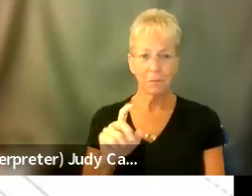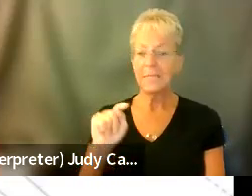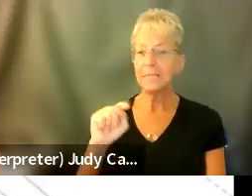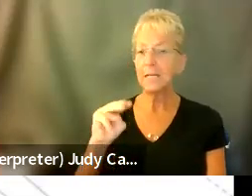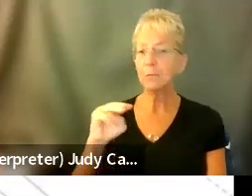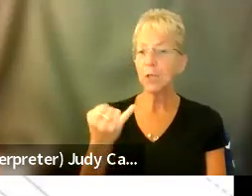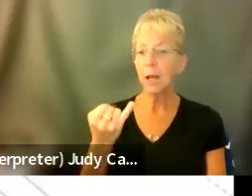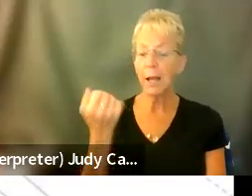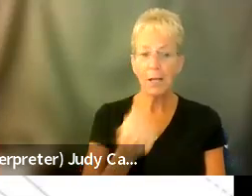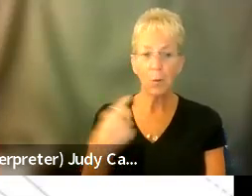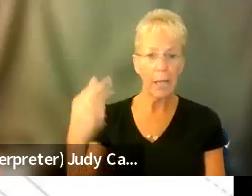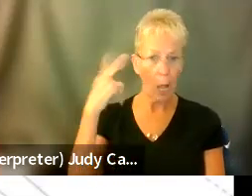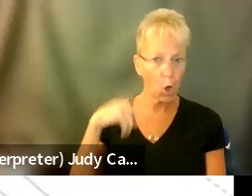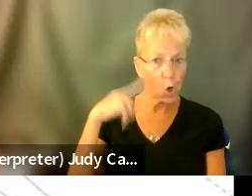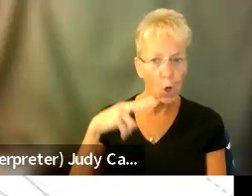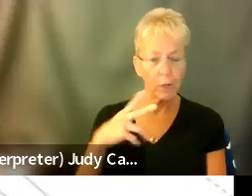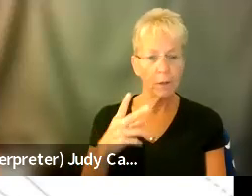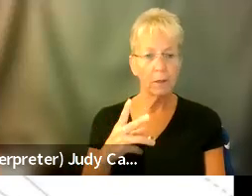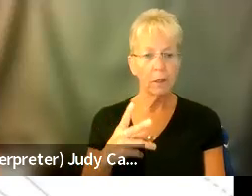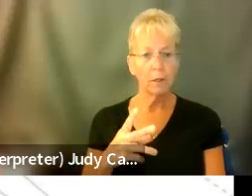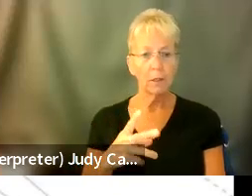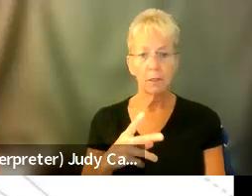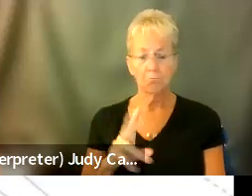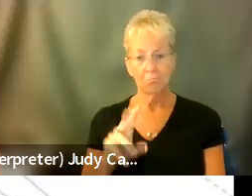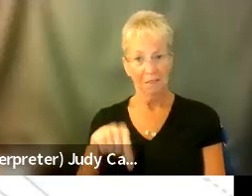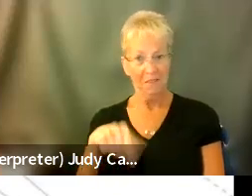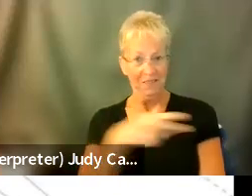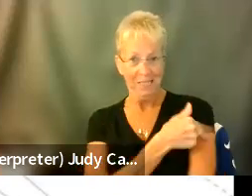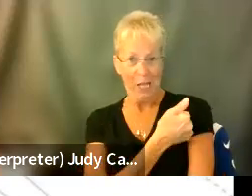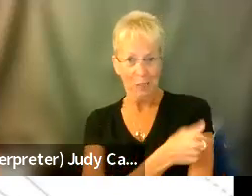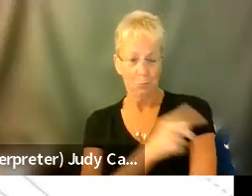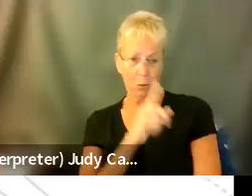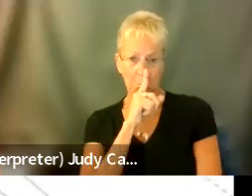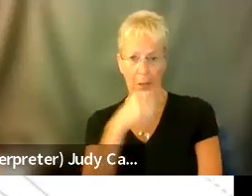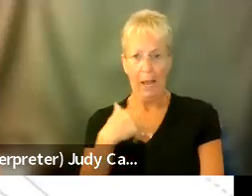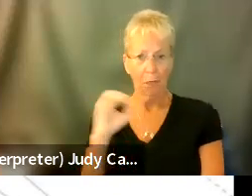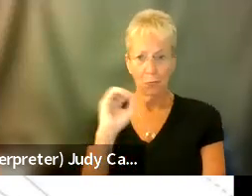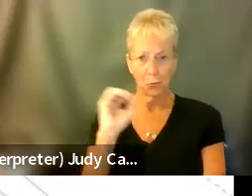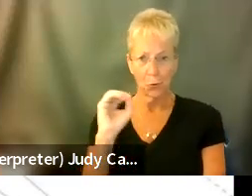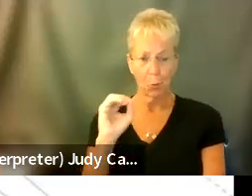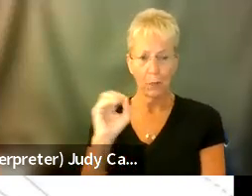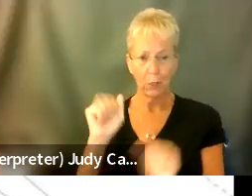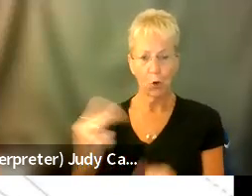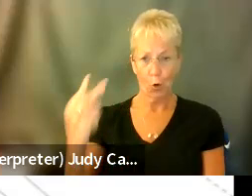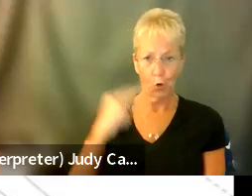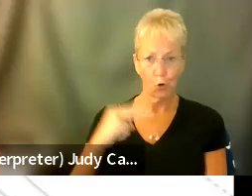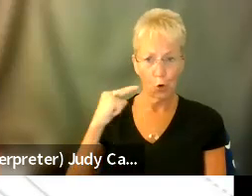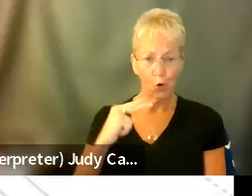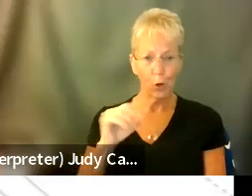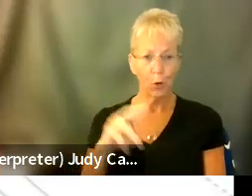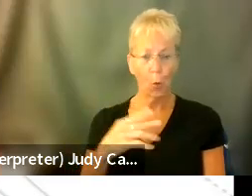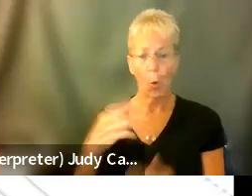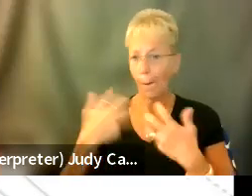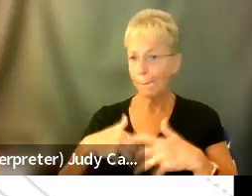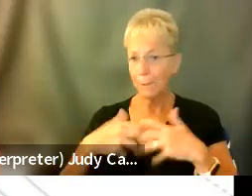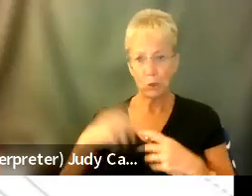anybody look at it? They didn't, this particular hospital didn't have anybody that would be able to look at it or the machines to